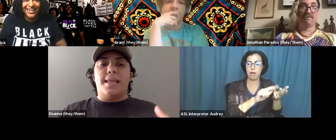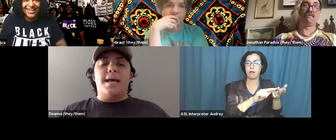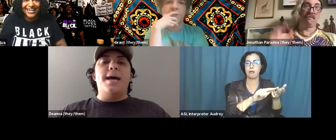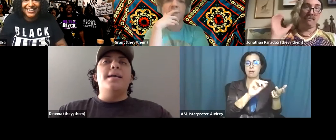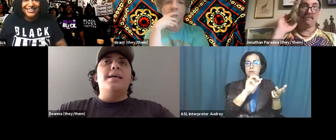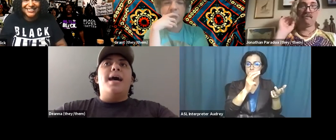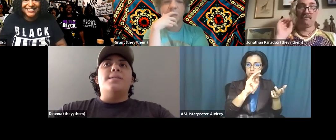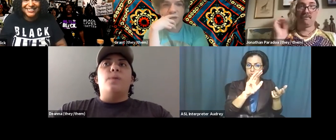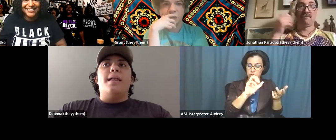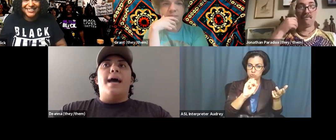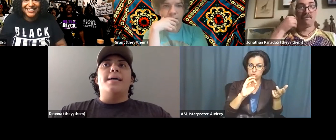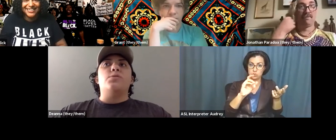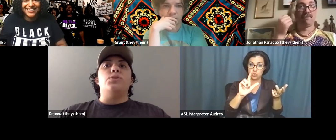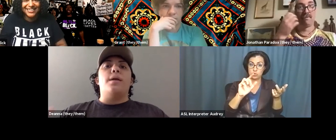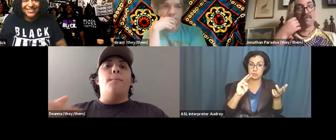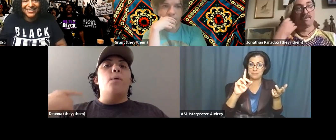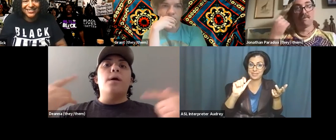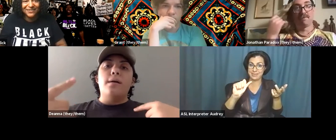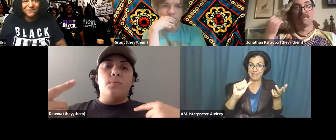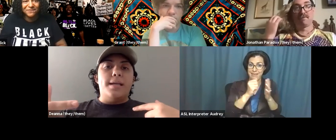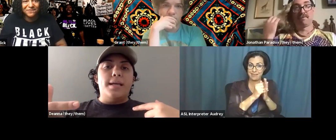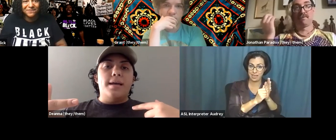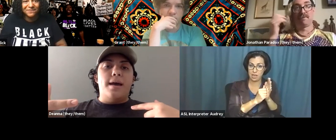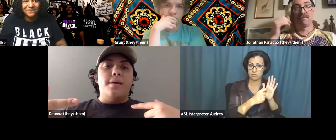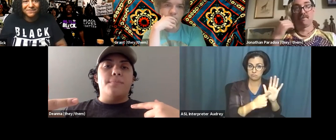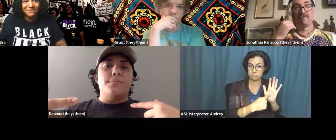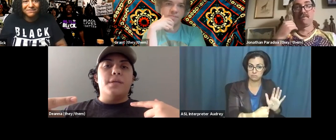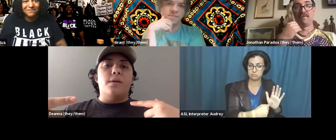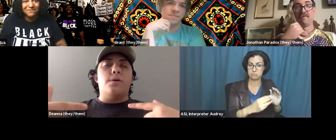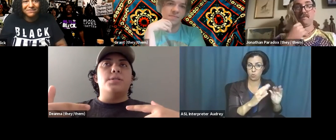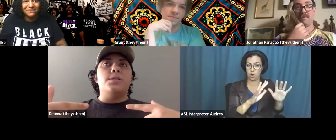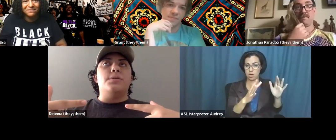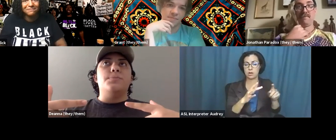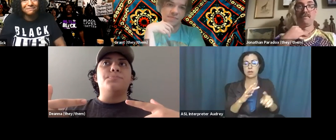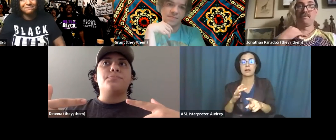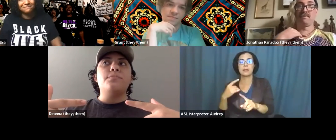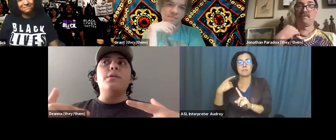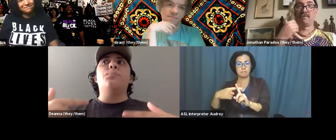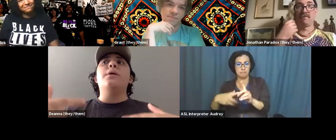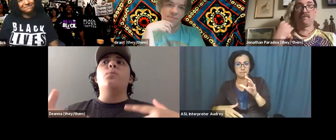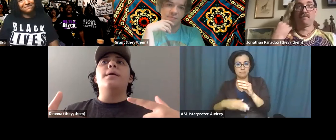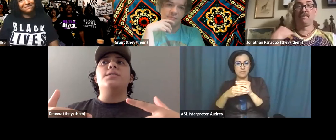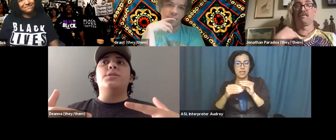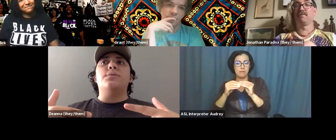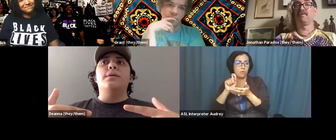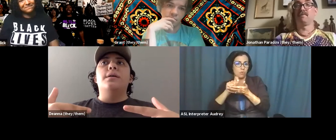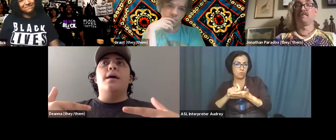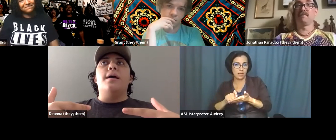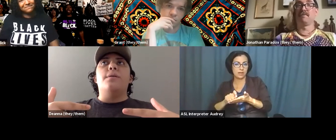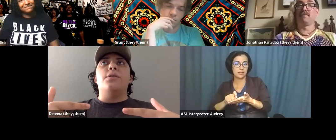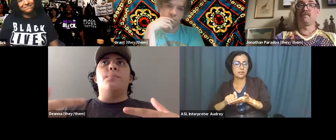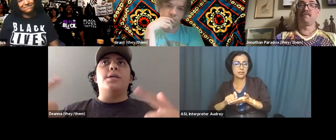things like that, as well as doing more writing, um, in order to bring awareness to,